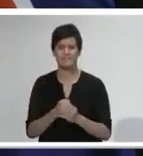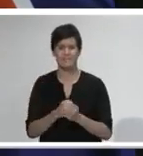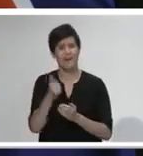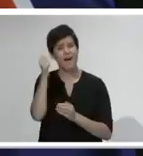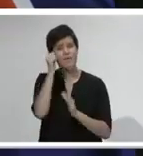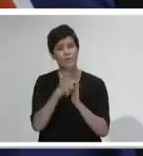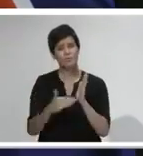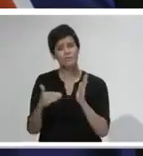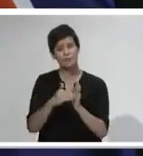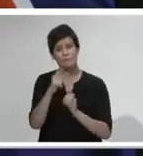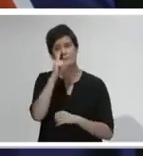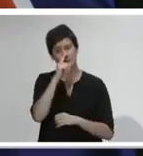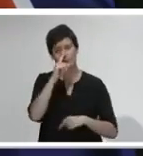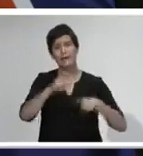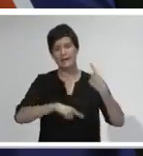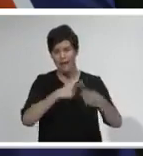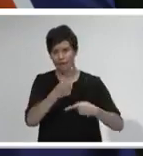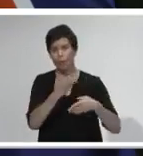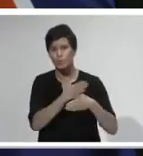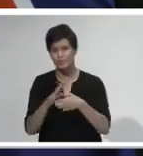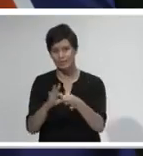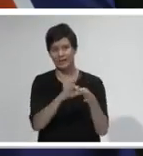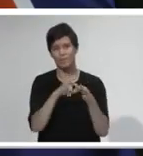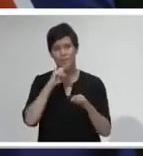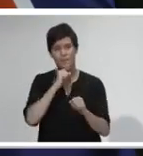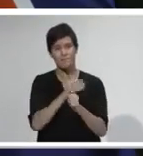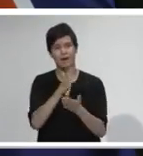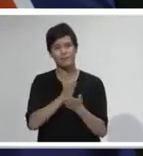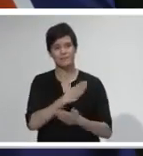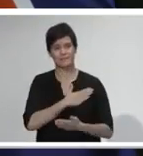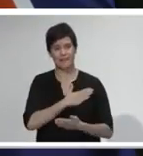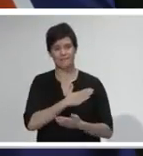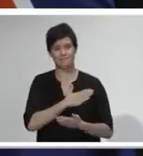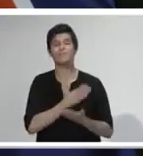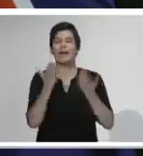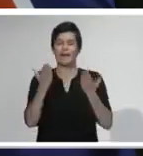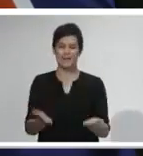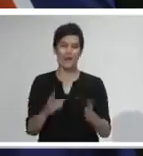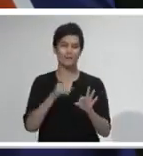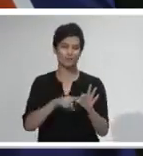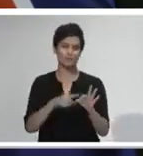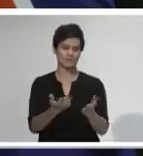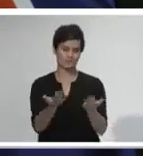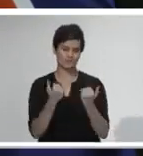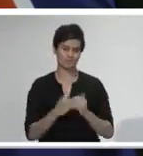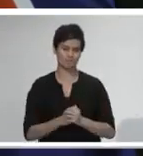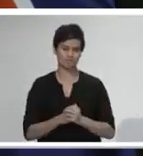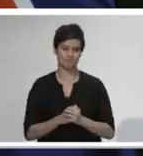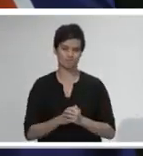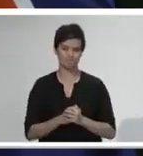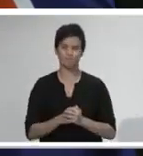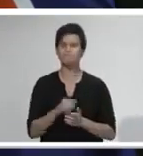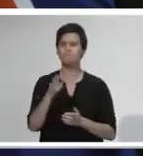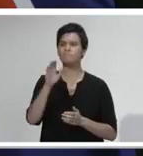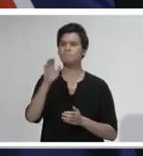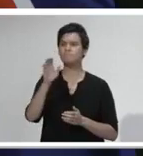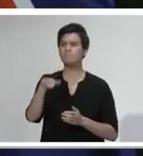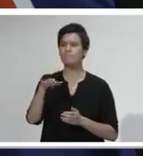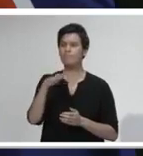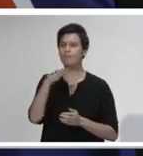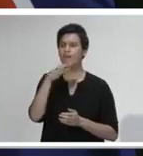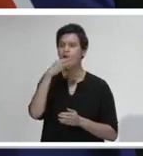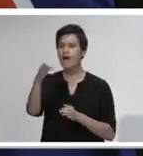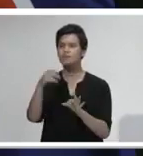continue to keep acting together to stay safe. We're happy to take your questions. Dr. Blossard, I ask you about our contact tracing